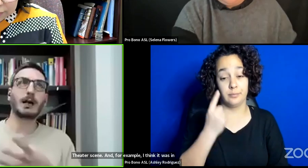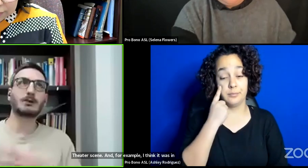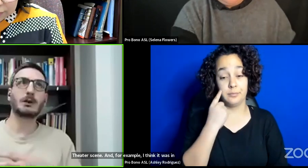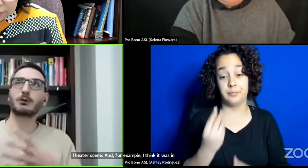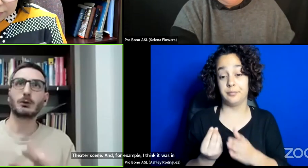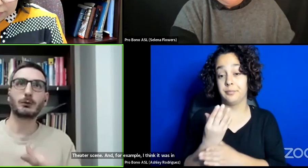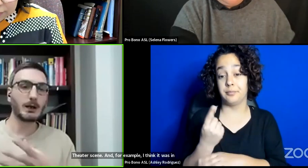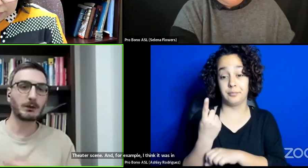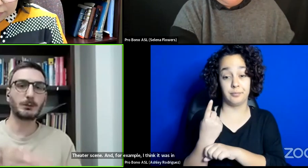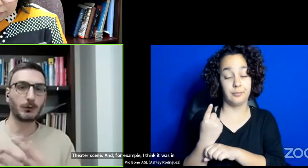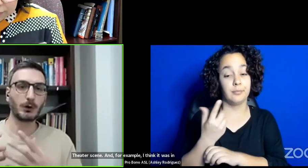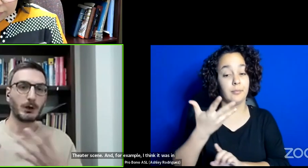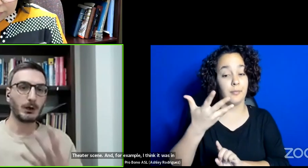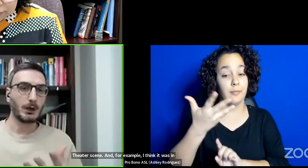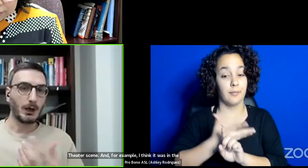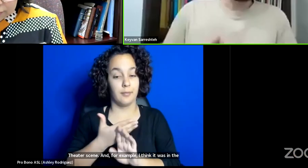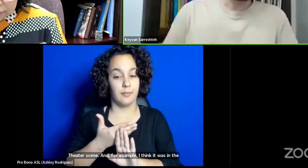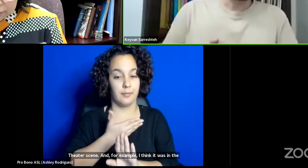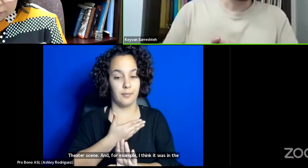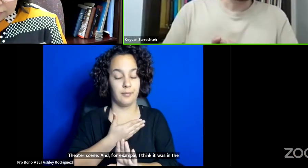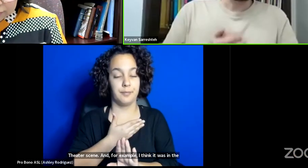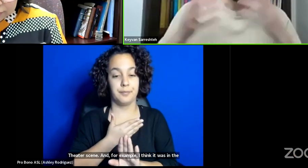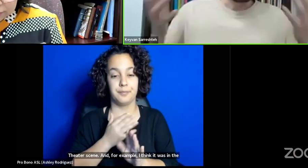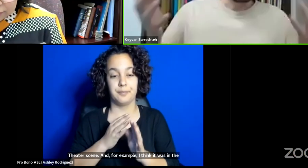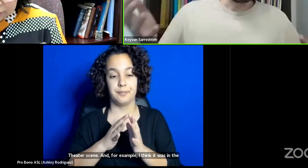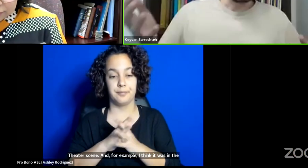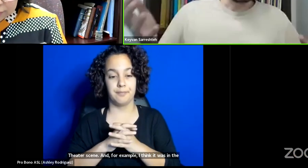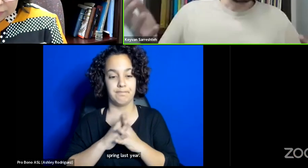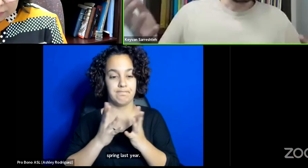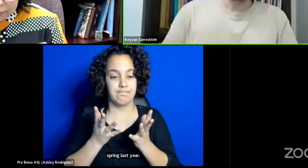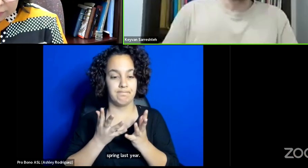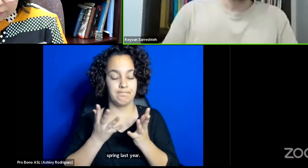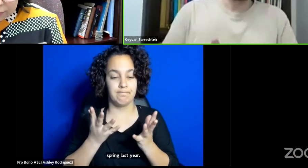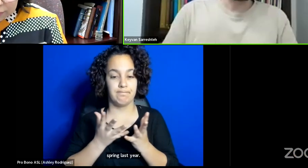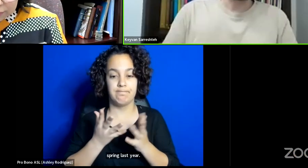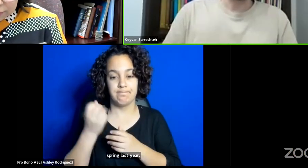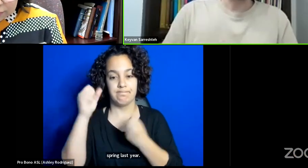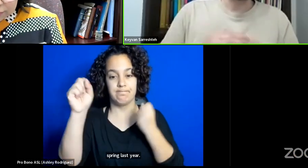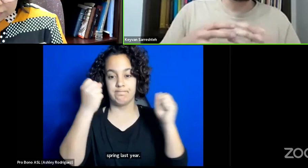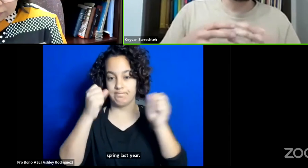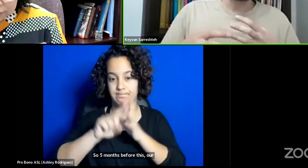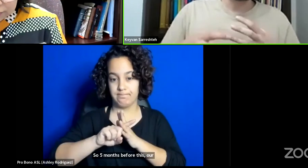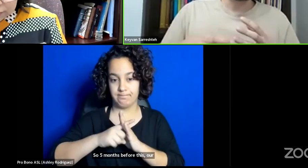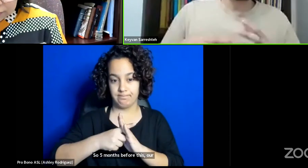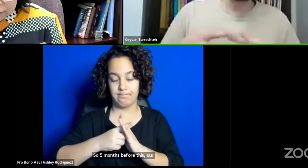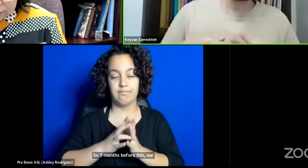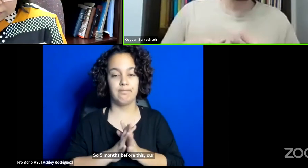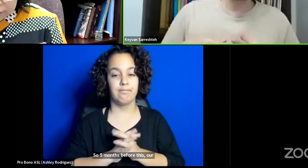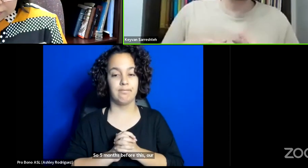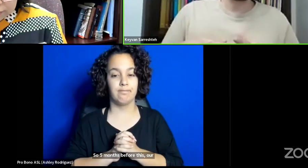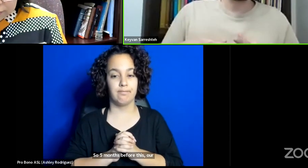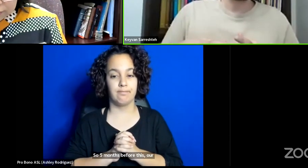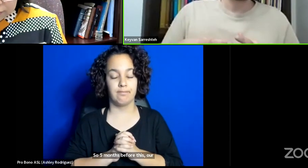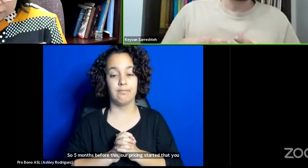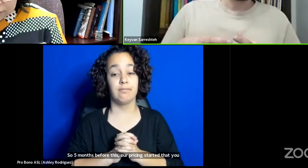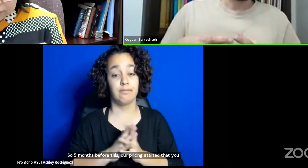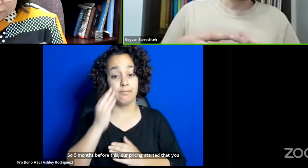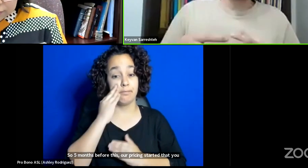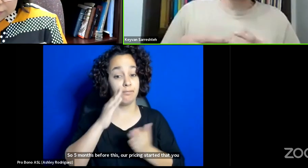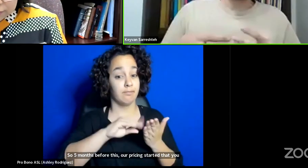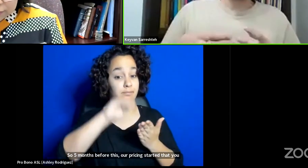so five months before this uprising started, that in a student festival,